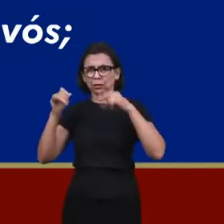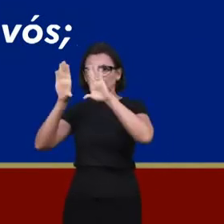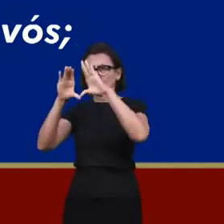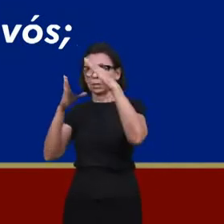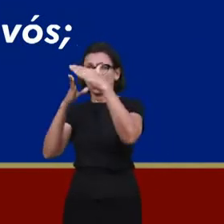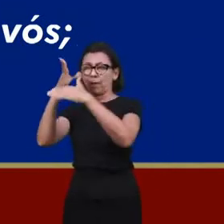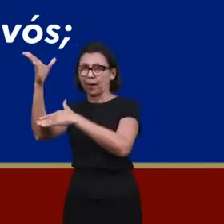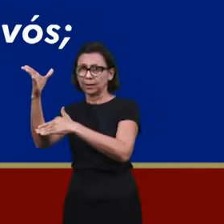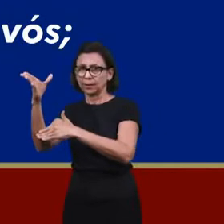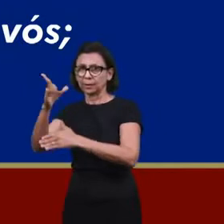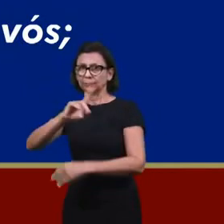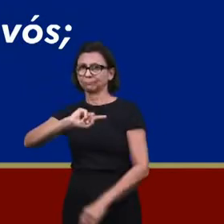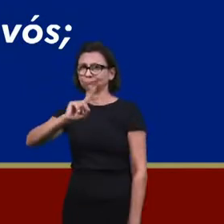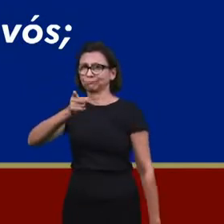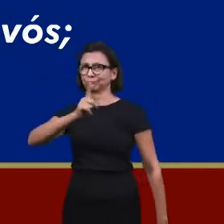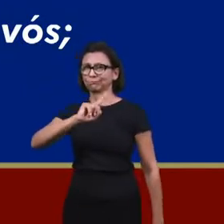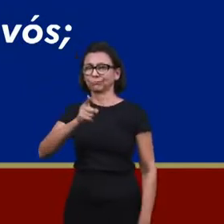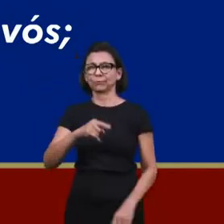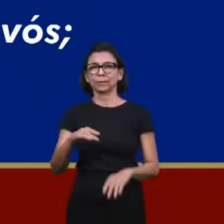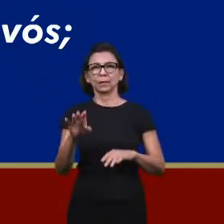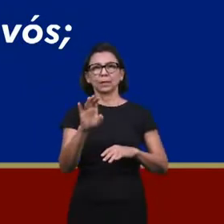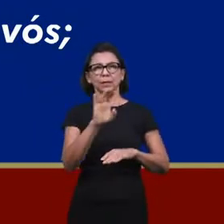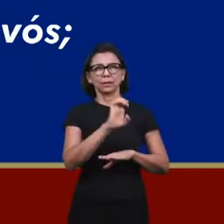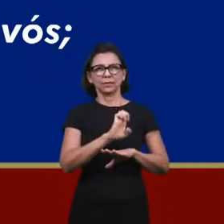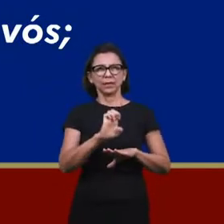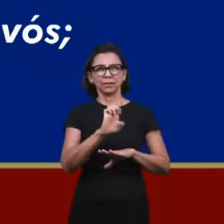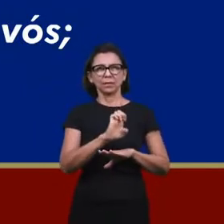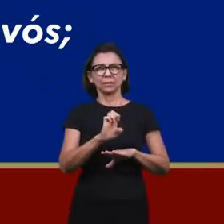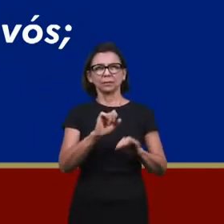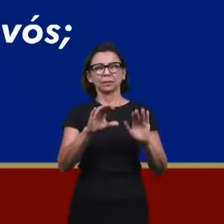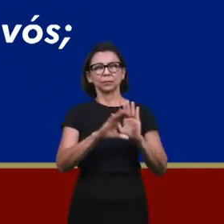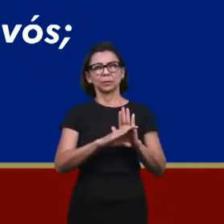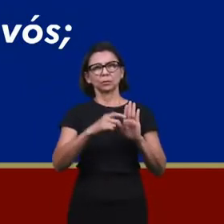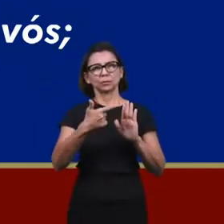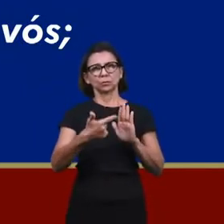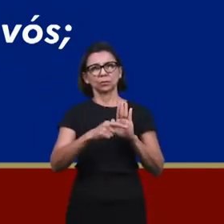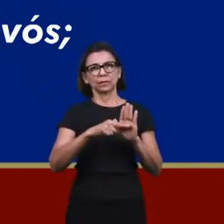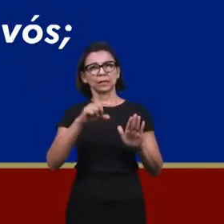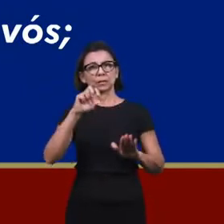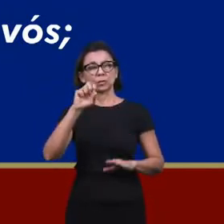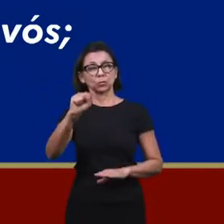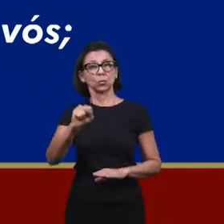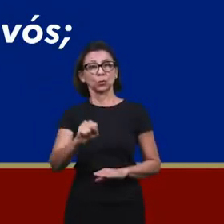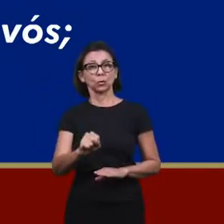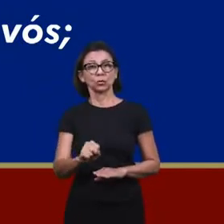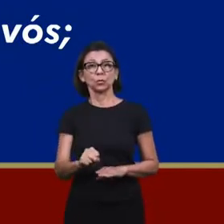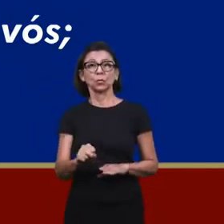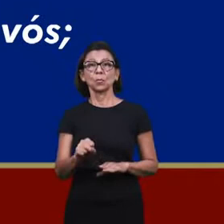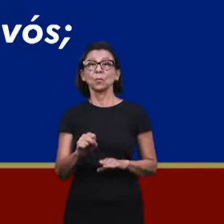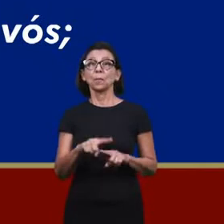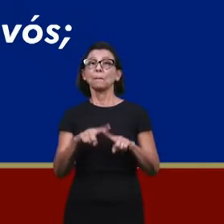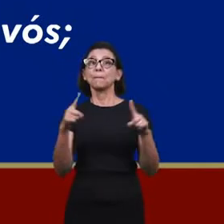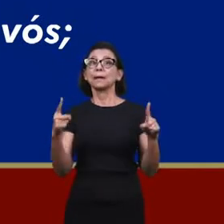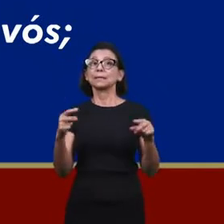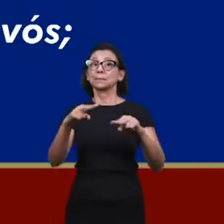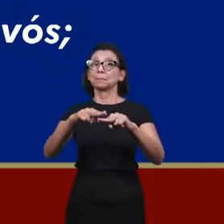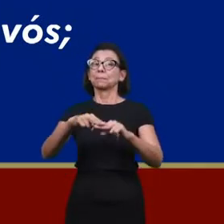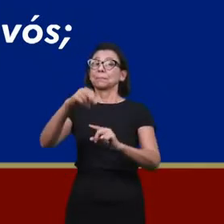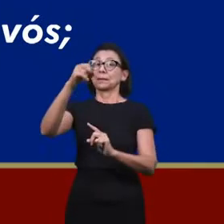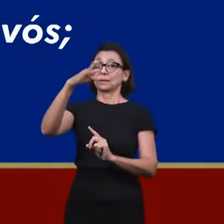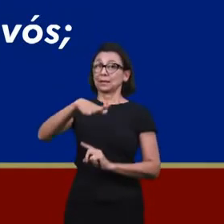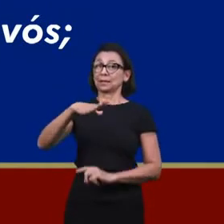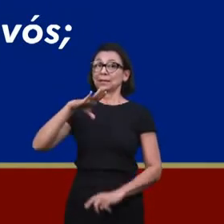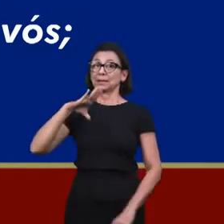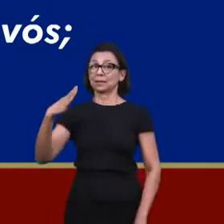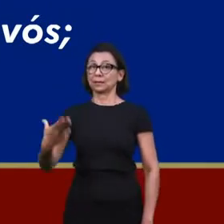Ephesians chapter 2, verse 8, for by grace you have been saved